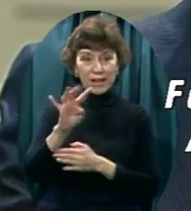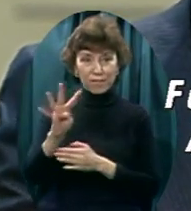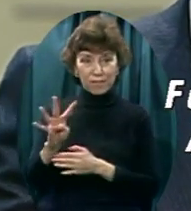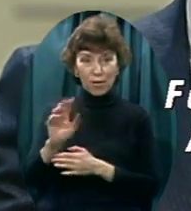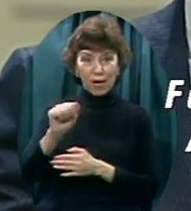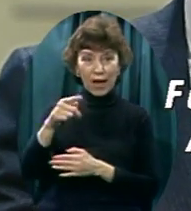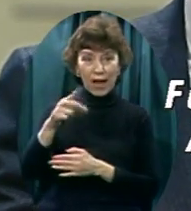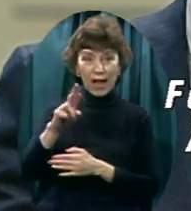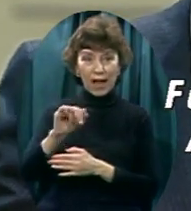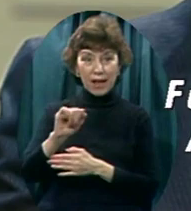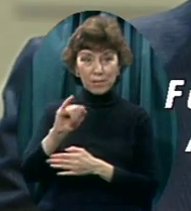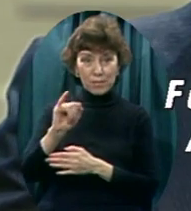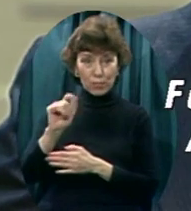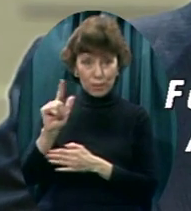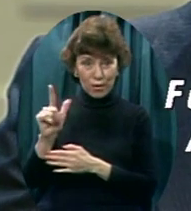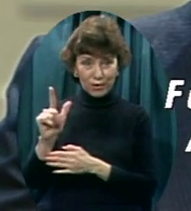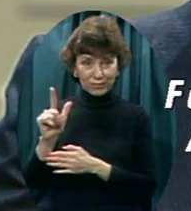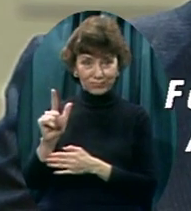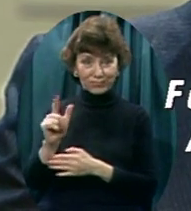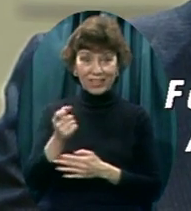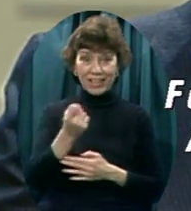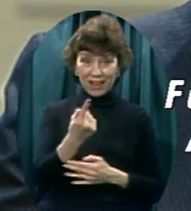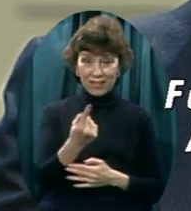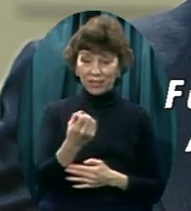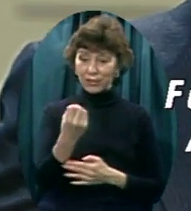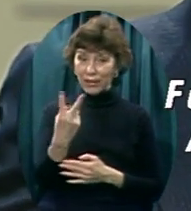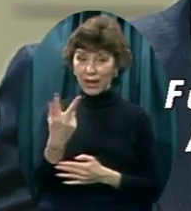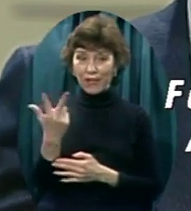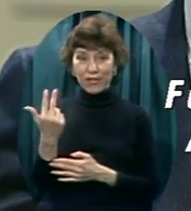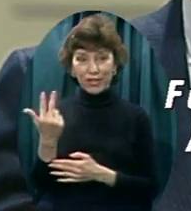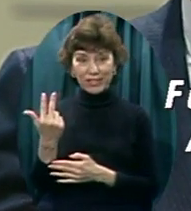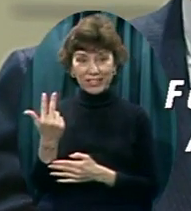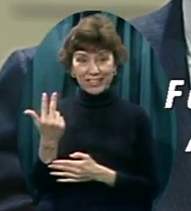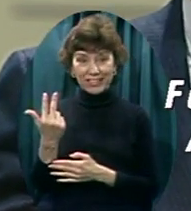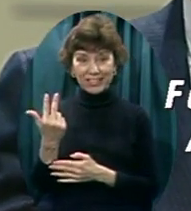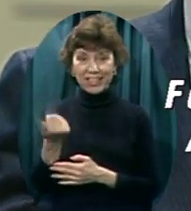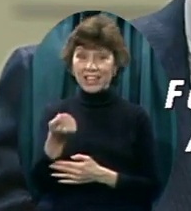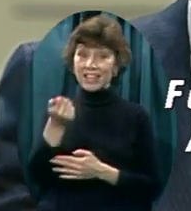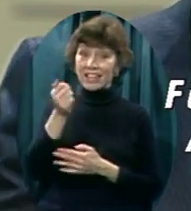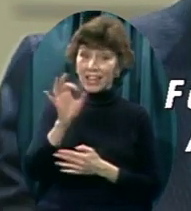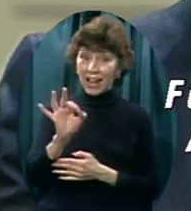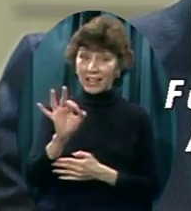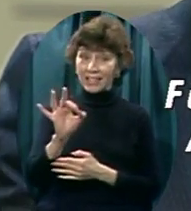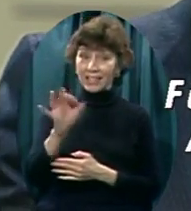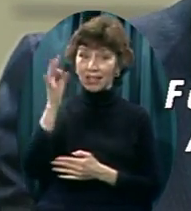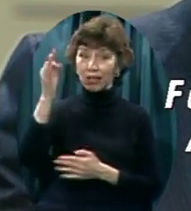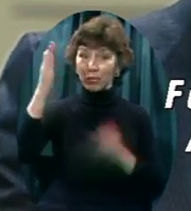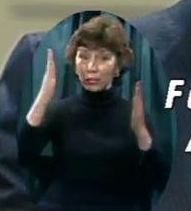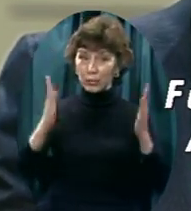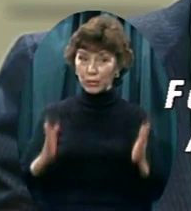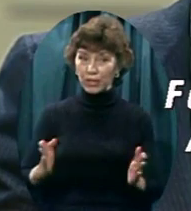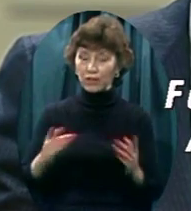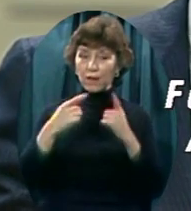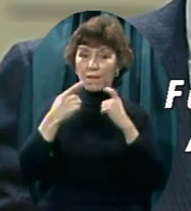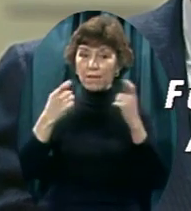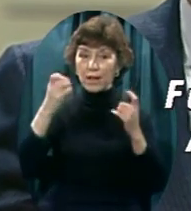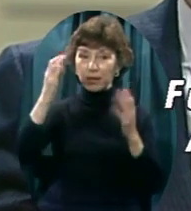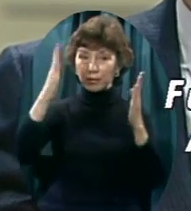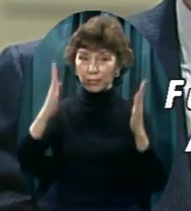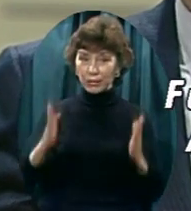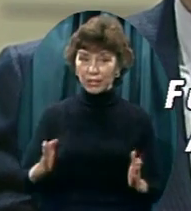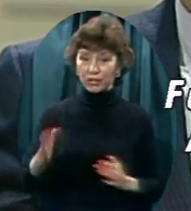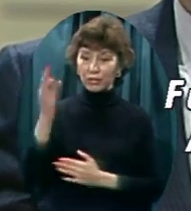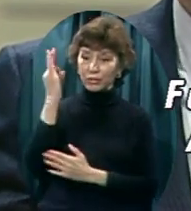cherry blossom time in our nation's capital. Nineteen preachers, great pastors, delivering 19